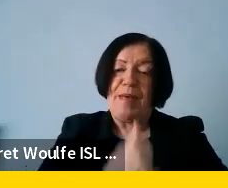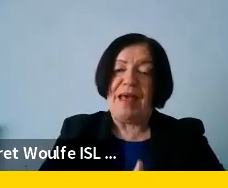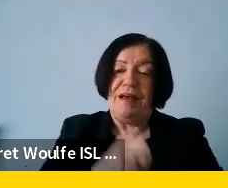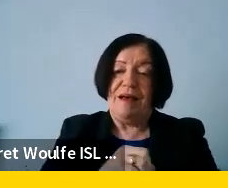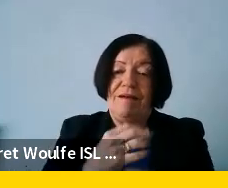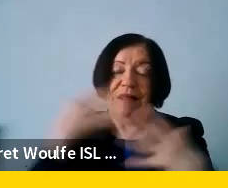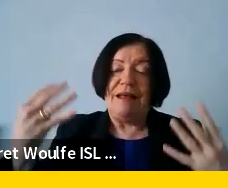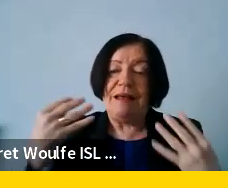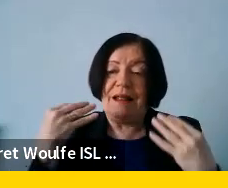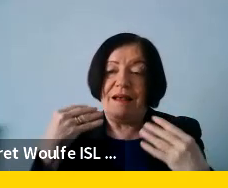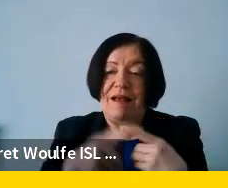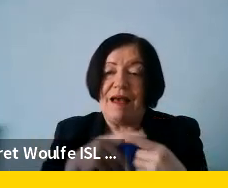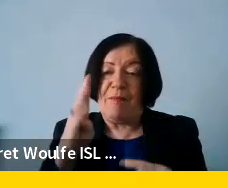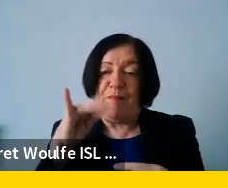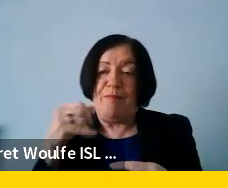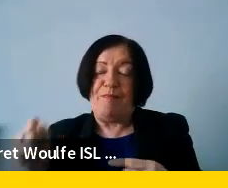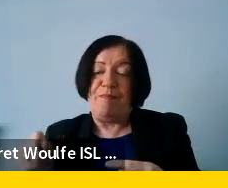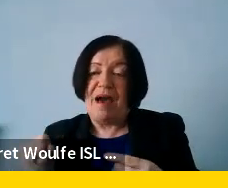data and biased algorithms.